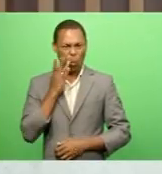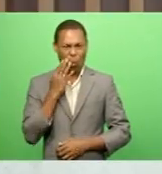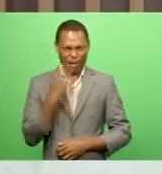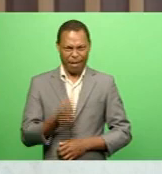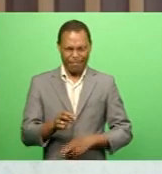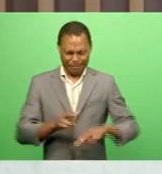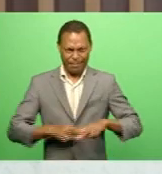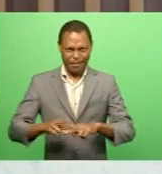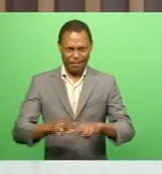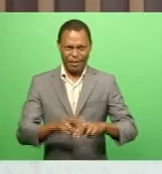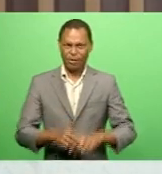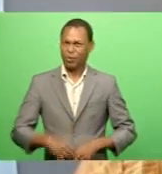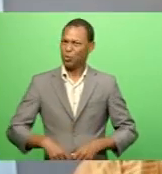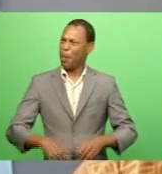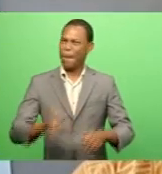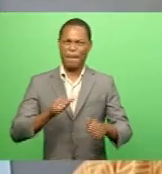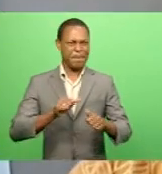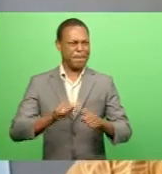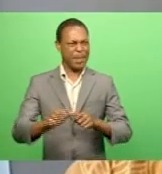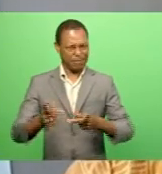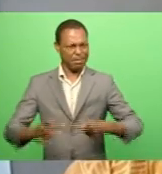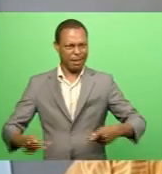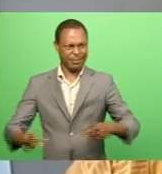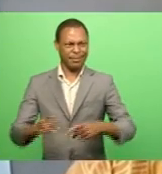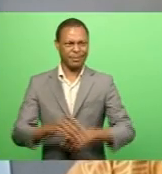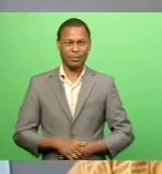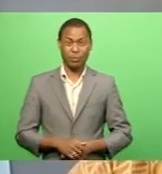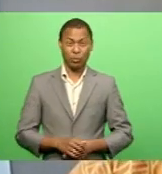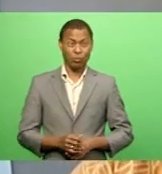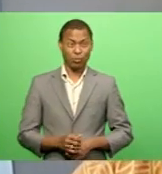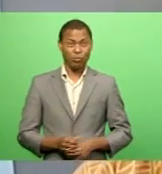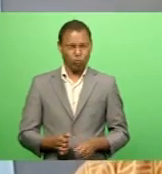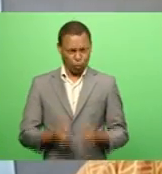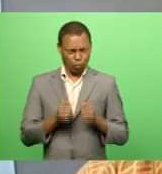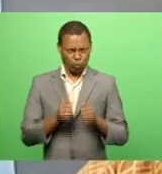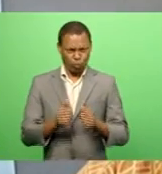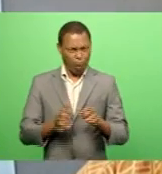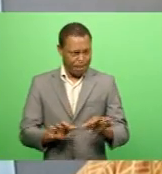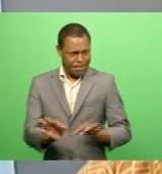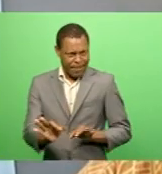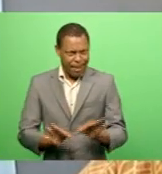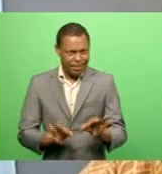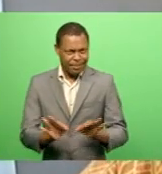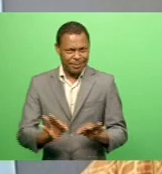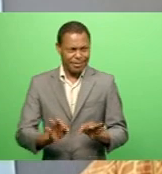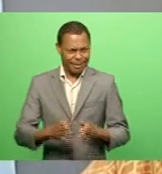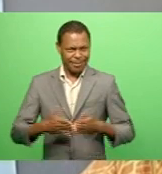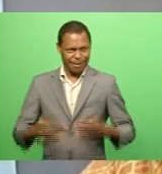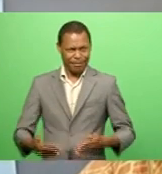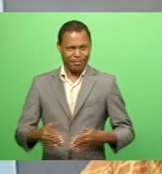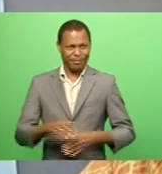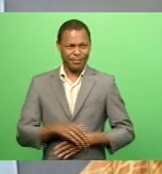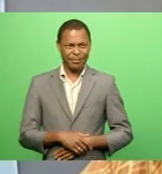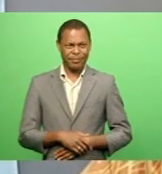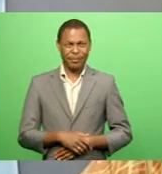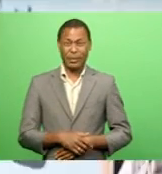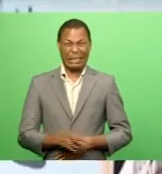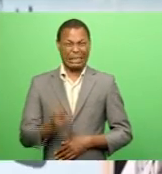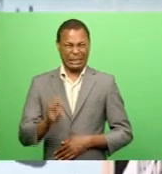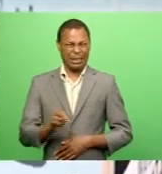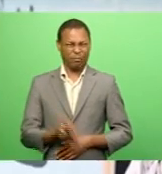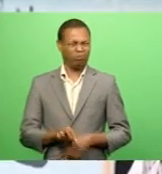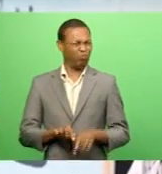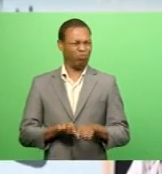Fiji, we have some of the best locations It's a good move, especially because we need a lot of money